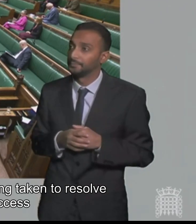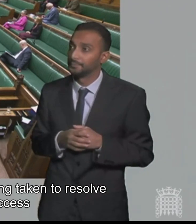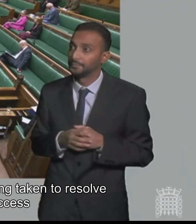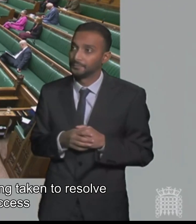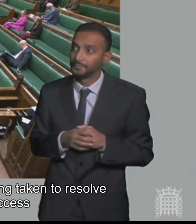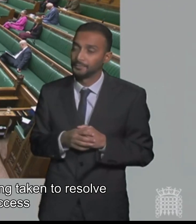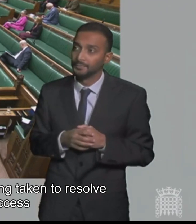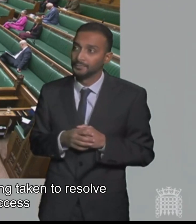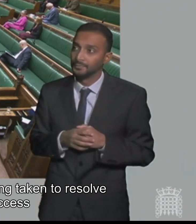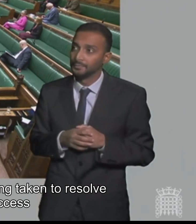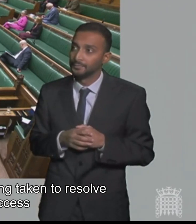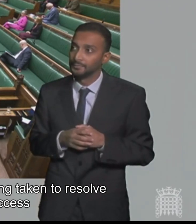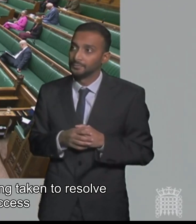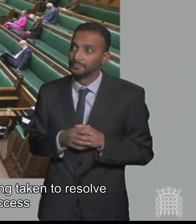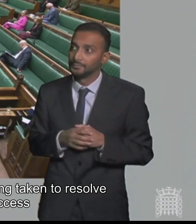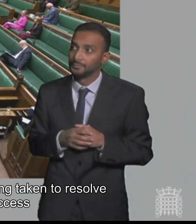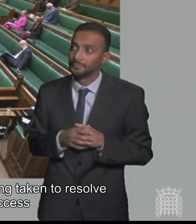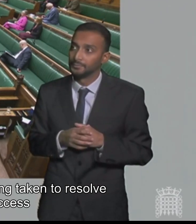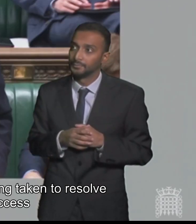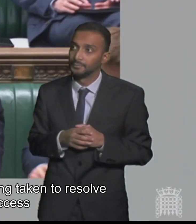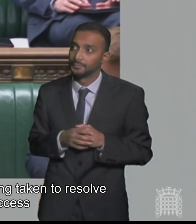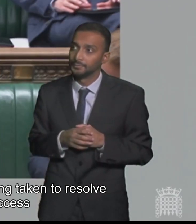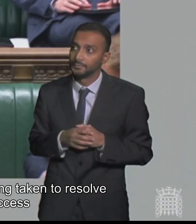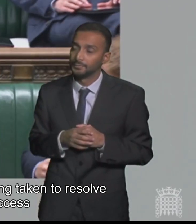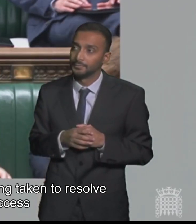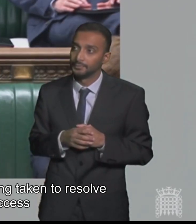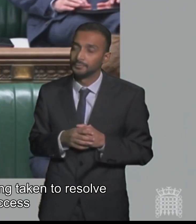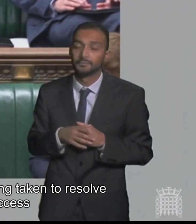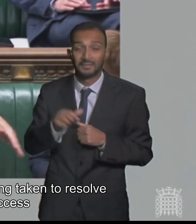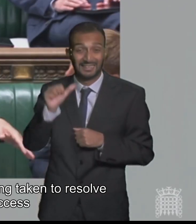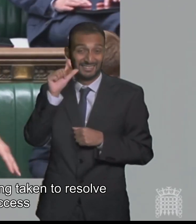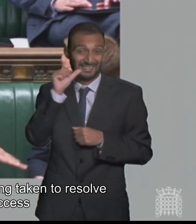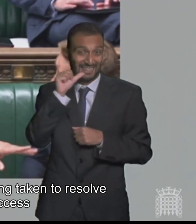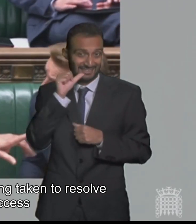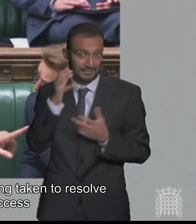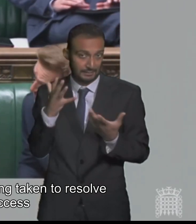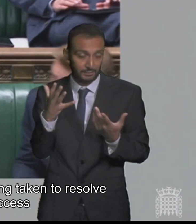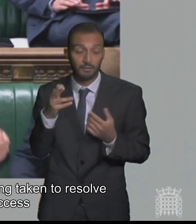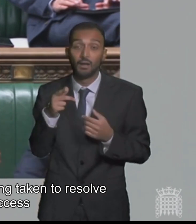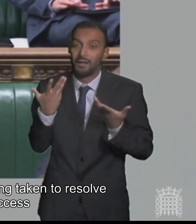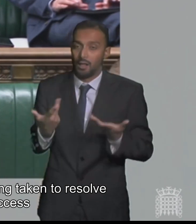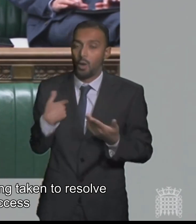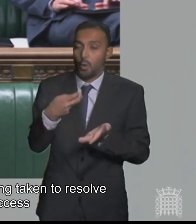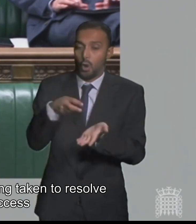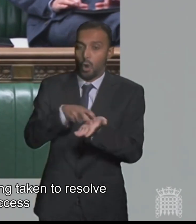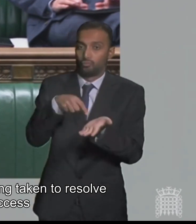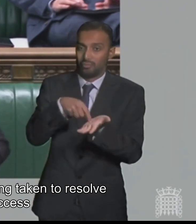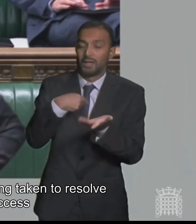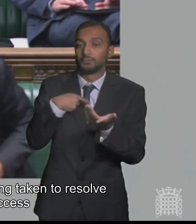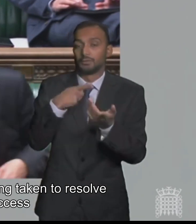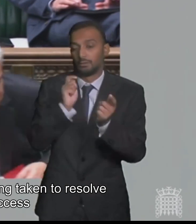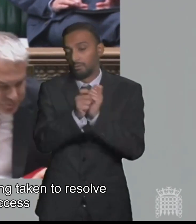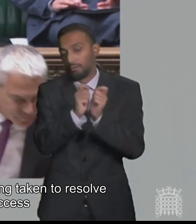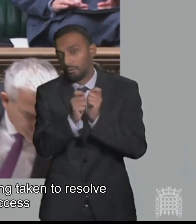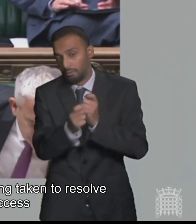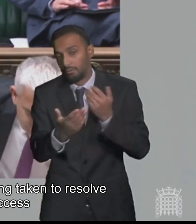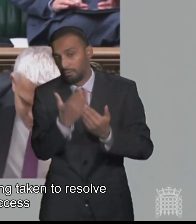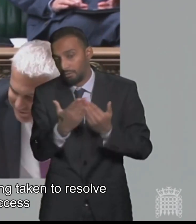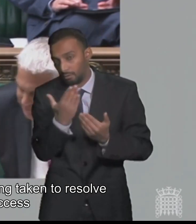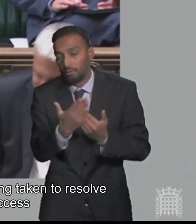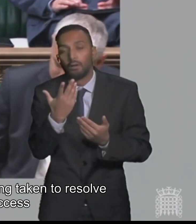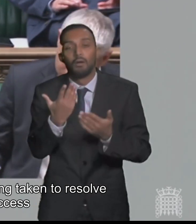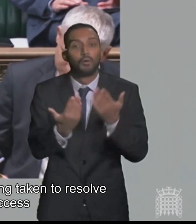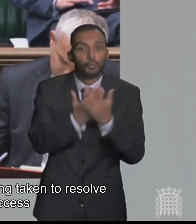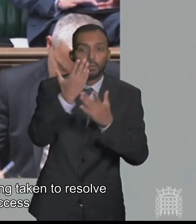Well, Mr Speaker, we're making NHS work more attractive to dentists. We've started to reform the contract and create more UDA bans. We've introduced a minimum